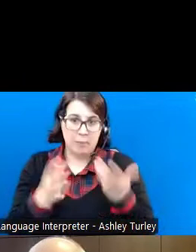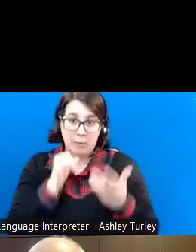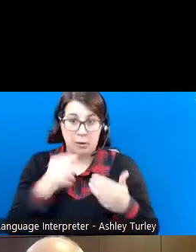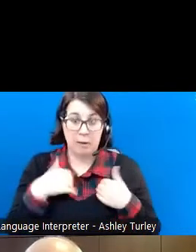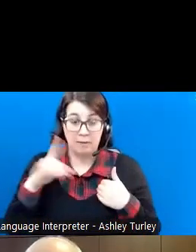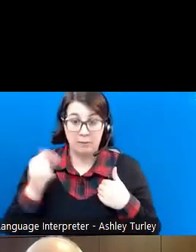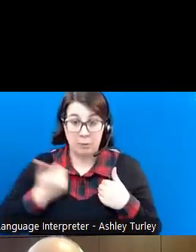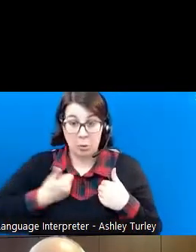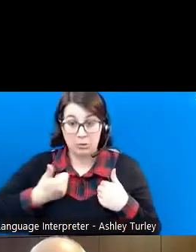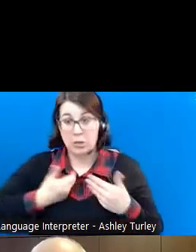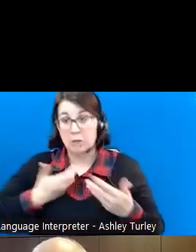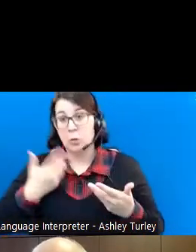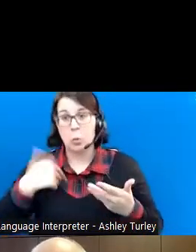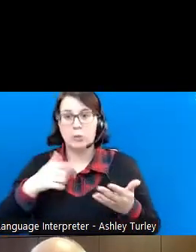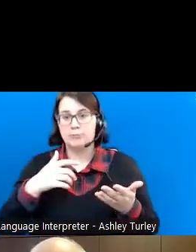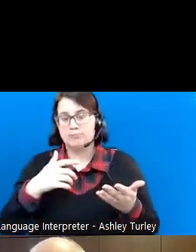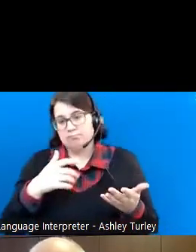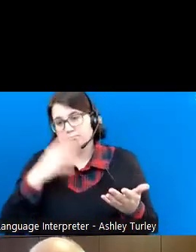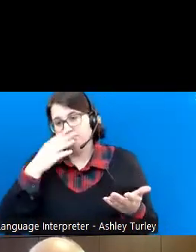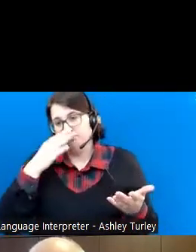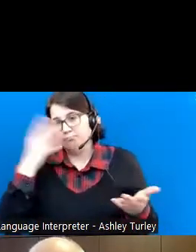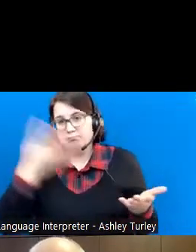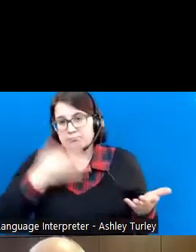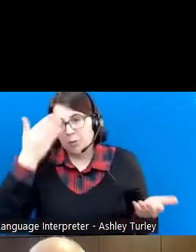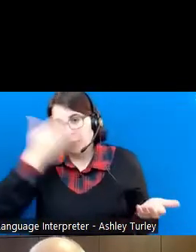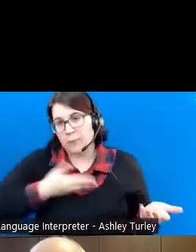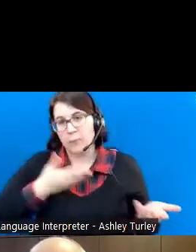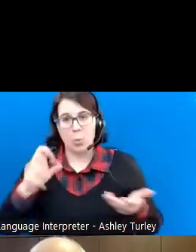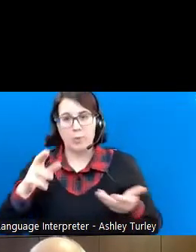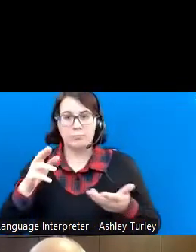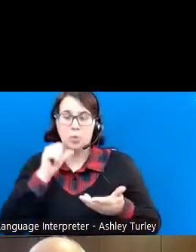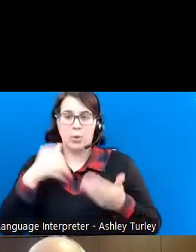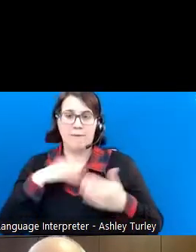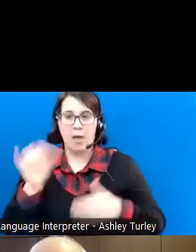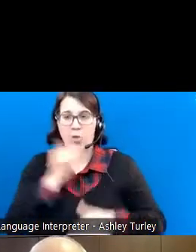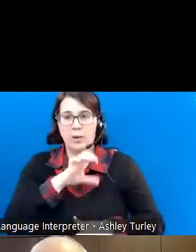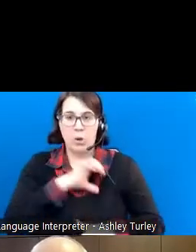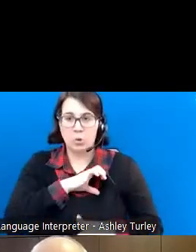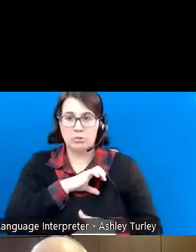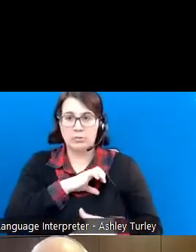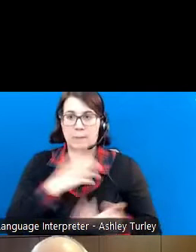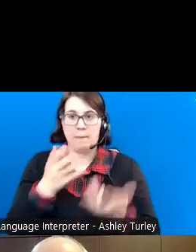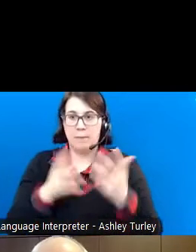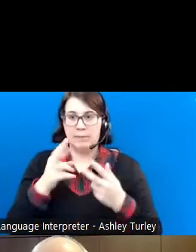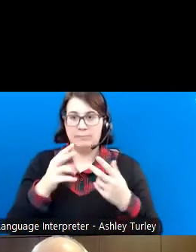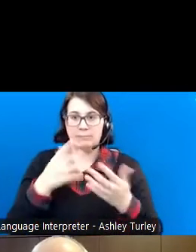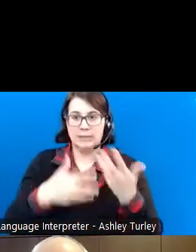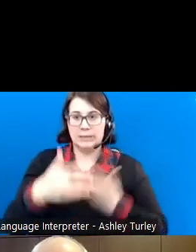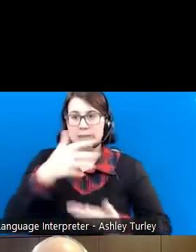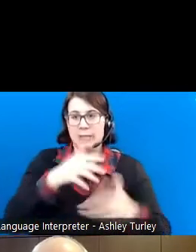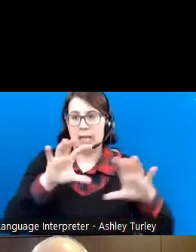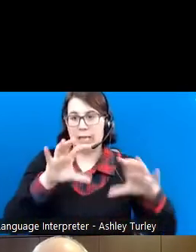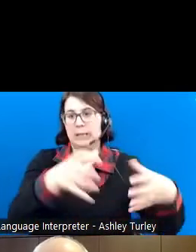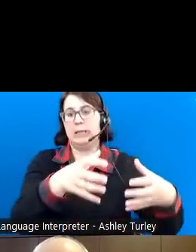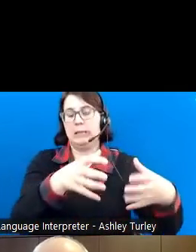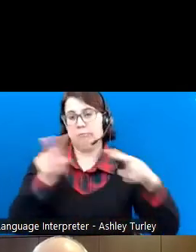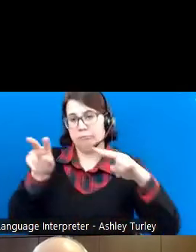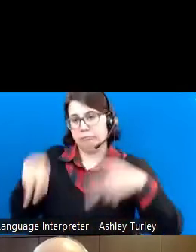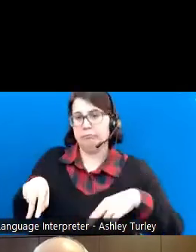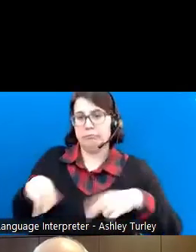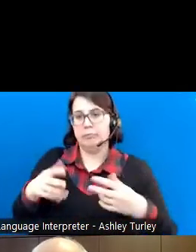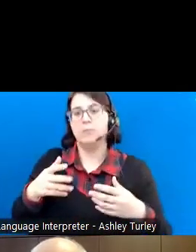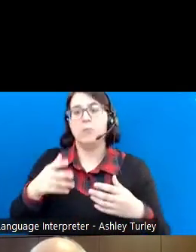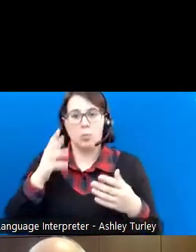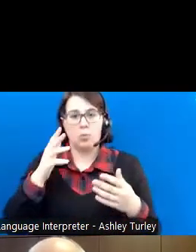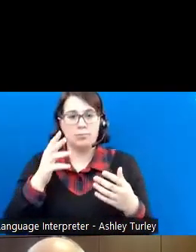situations, characteristics, and so forth that may be devalued in our society as a whole. I won't get